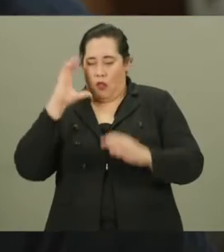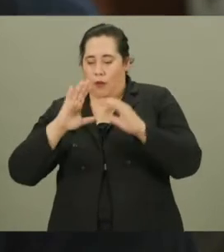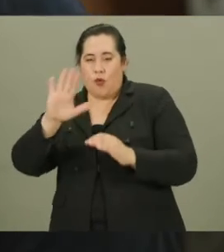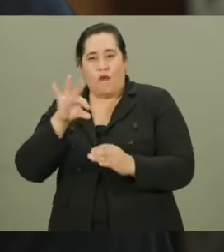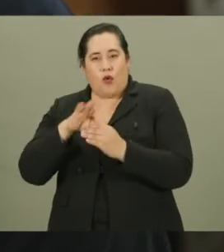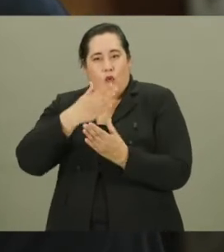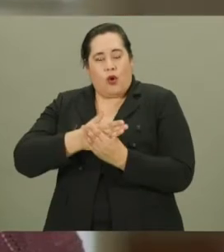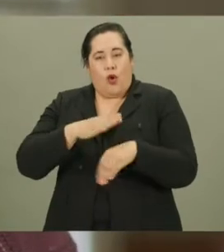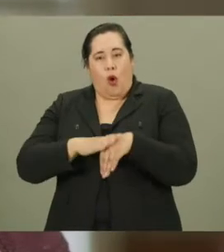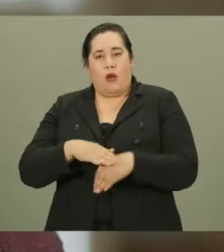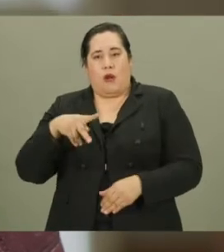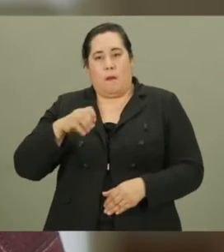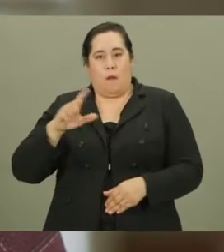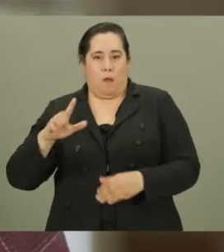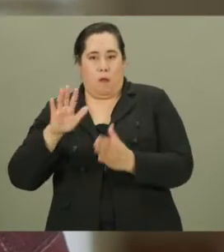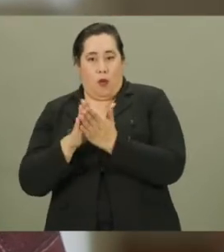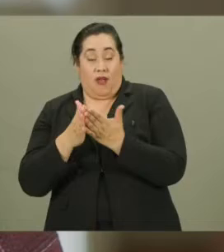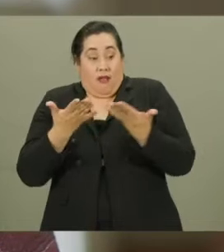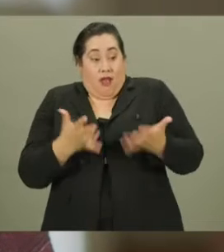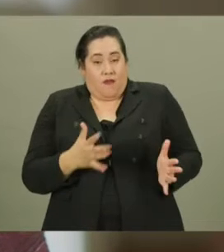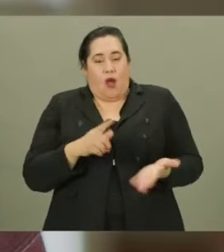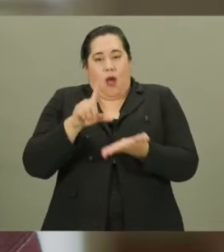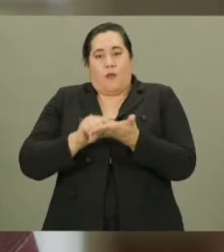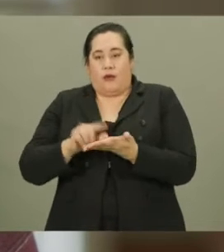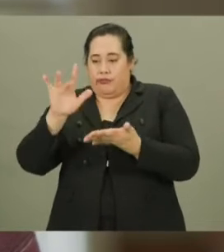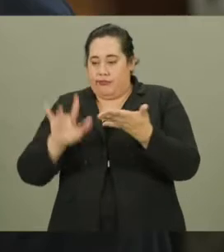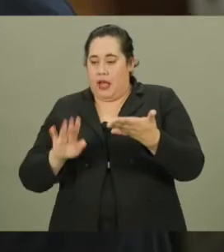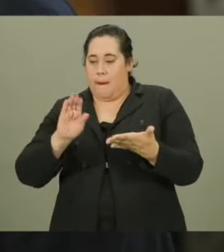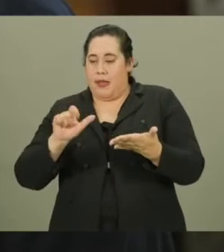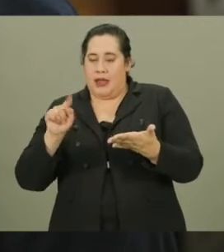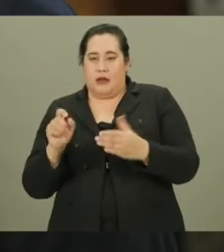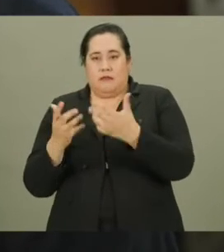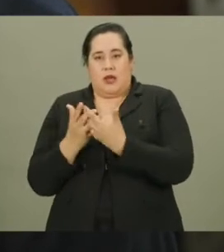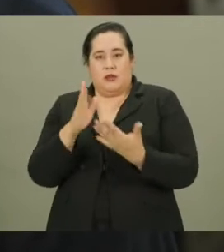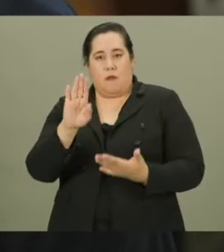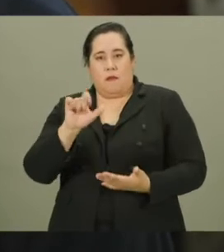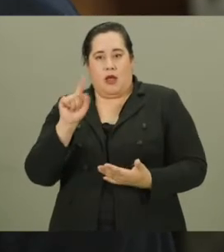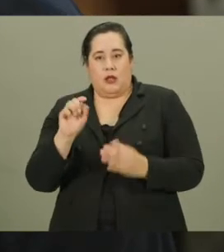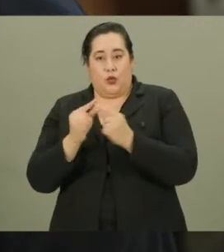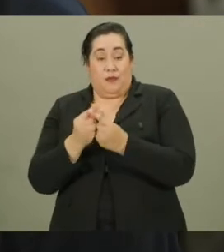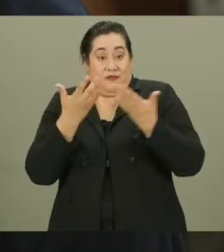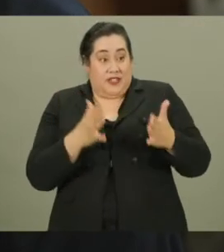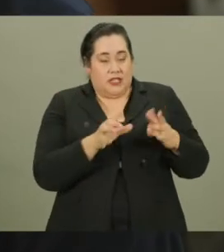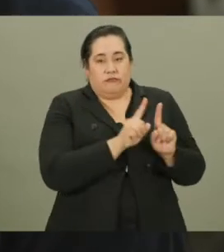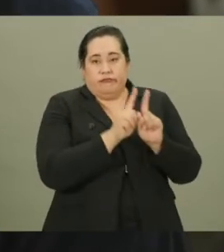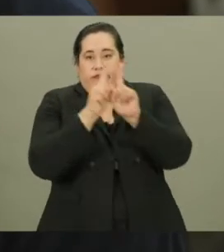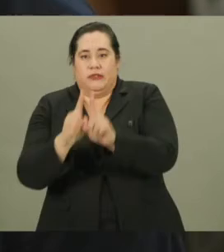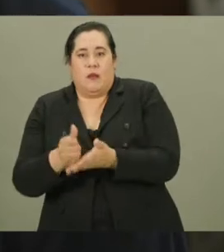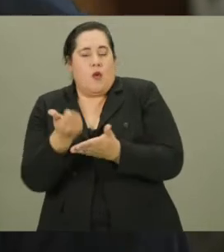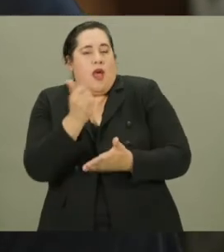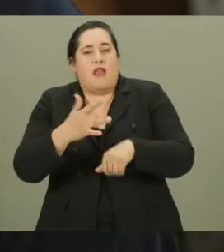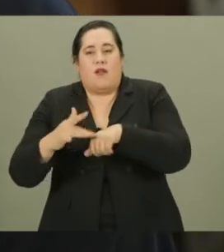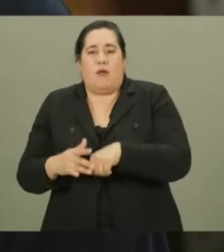so I could look up your voter record on the poll book. After that, I'll print you out a blank ballot that corresponds to your ballot group, and then I could take you and